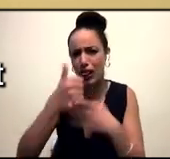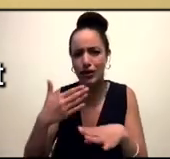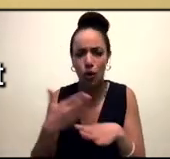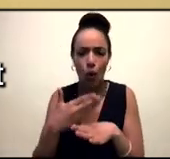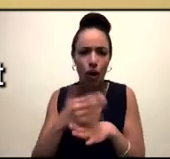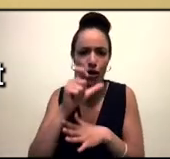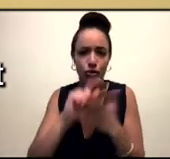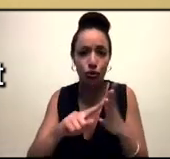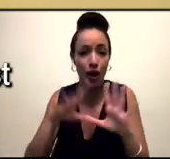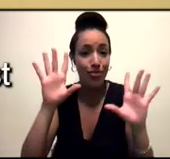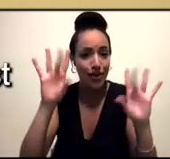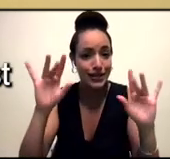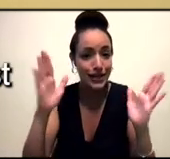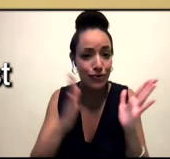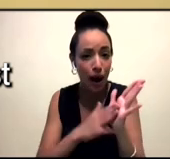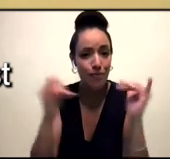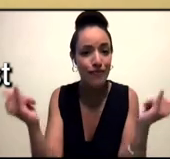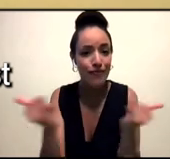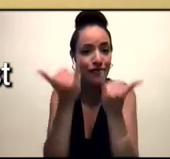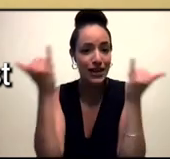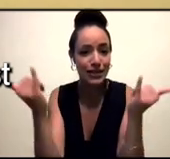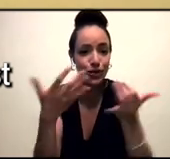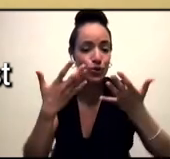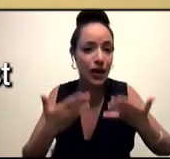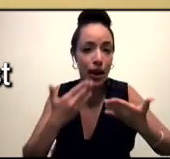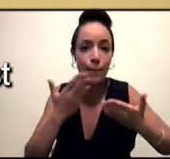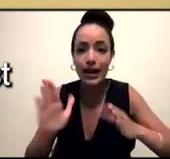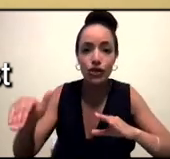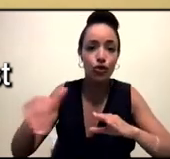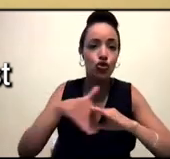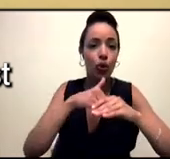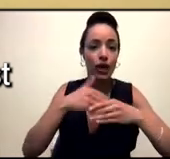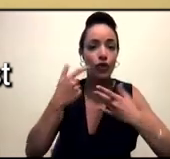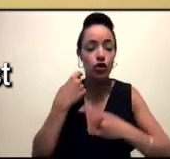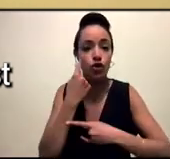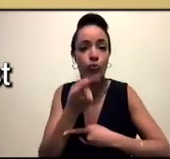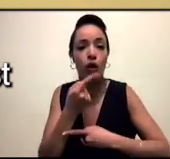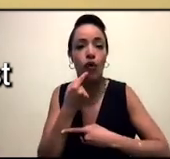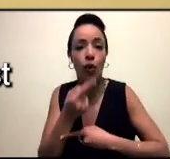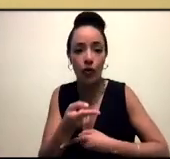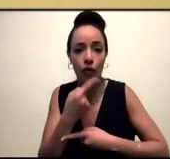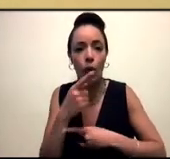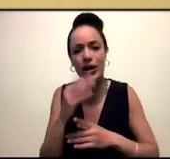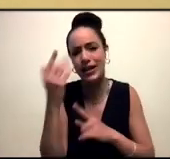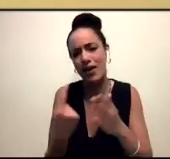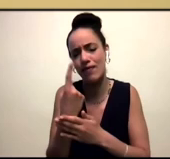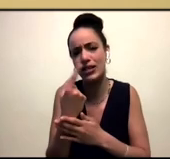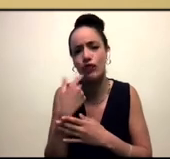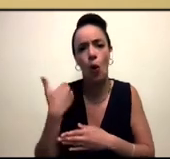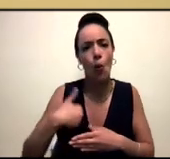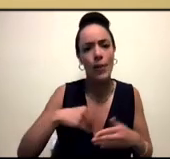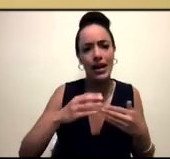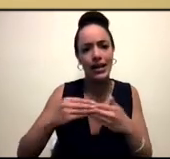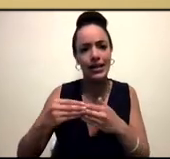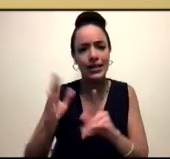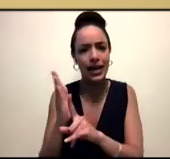at M-Fest for today. Please do join us tomorrow for an event on Women's Leadership in West African Scholarship at 6pm UK